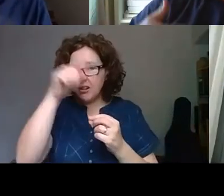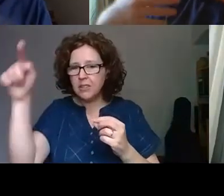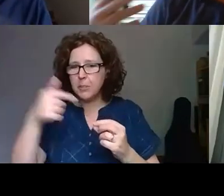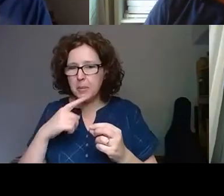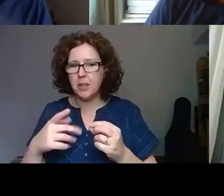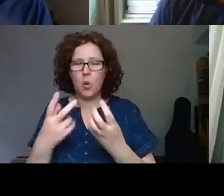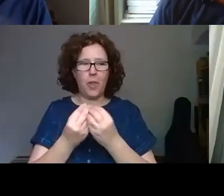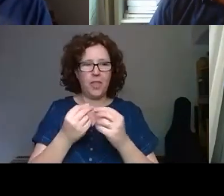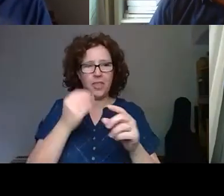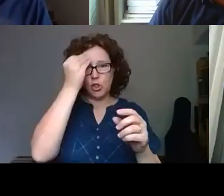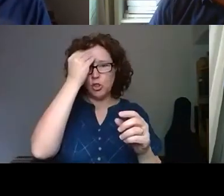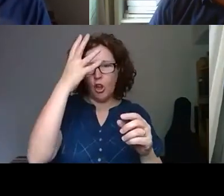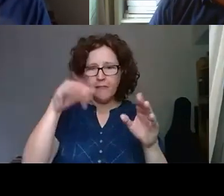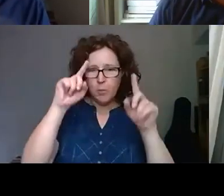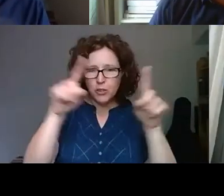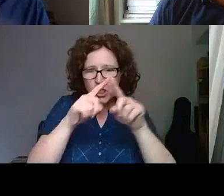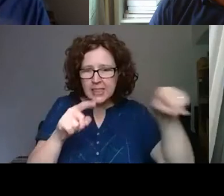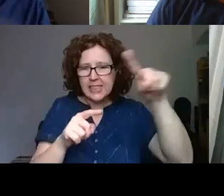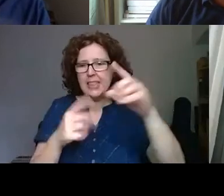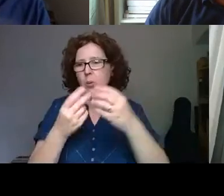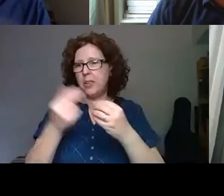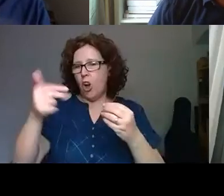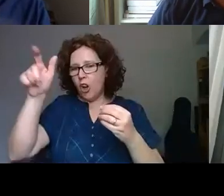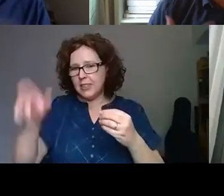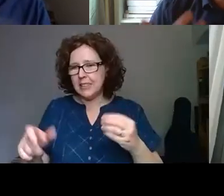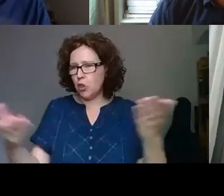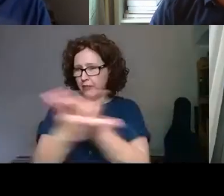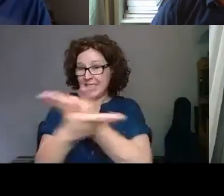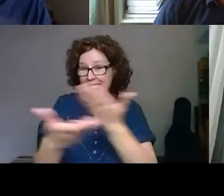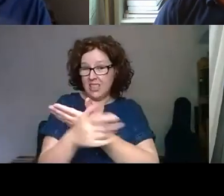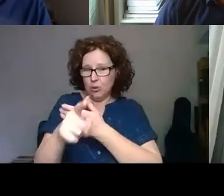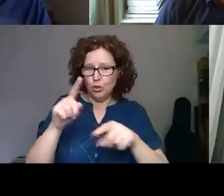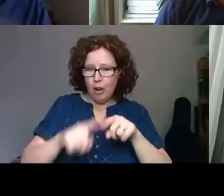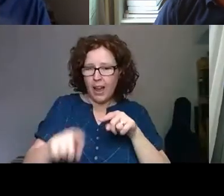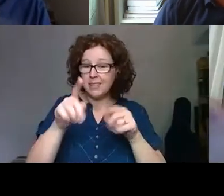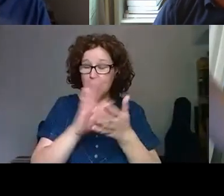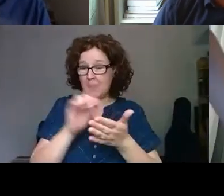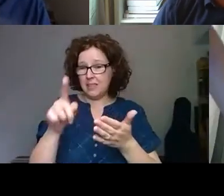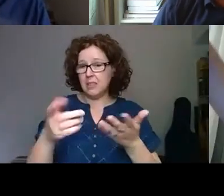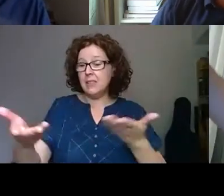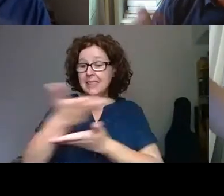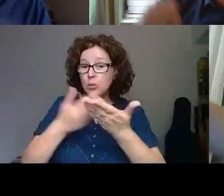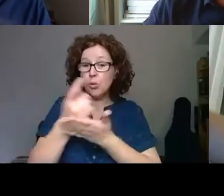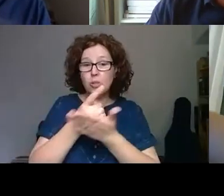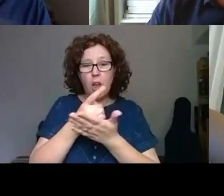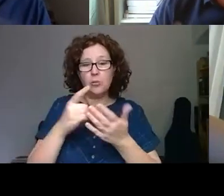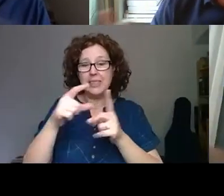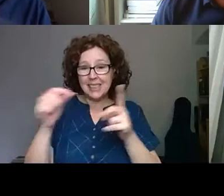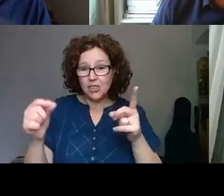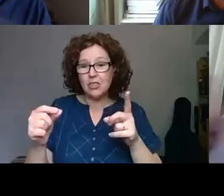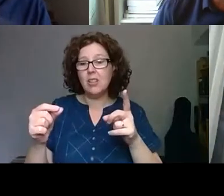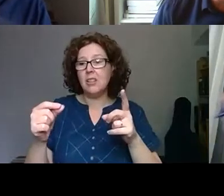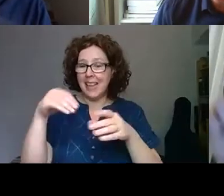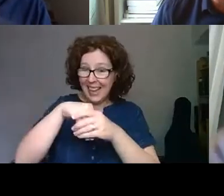scholars, with those artists, you are, you are changing, you are changing the discourse around, around digital inside your